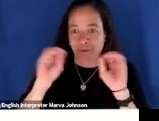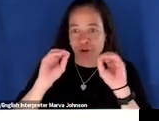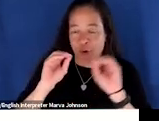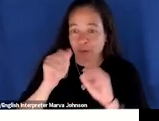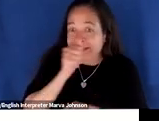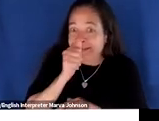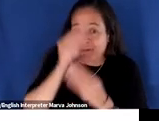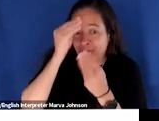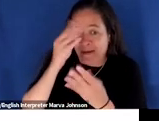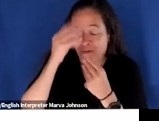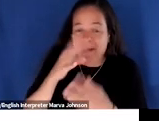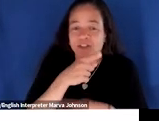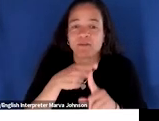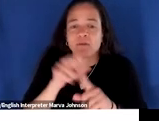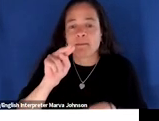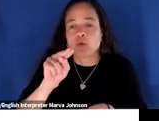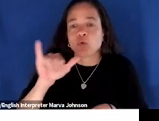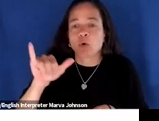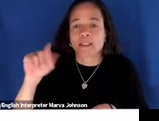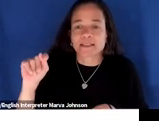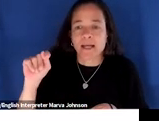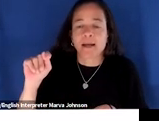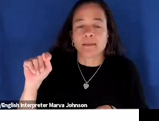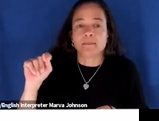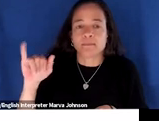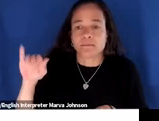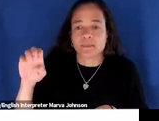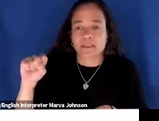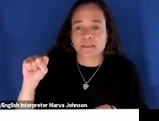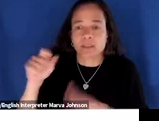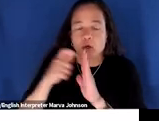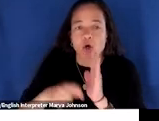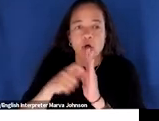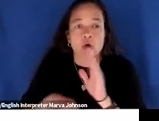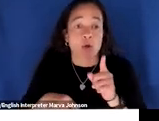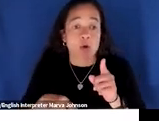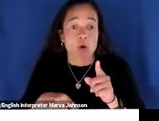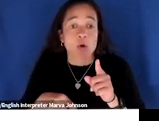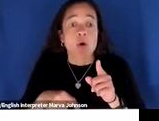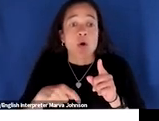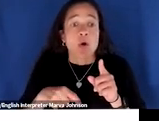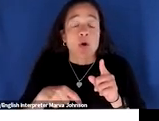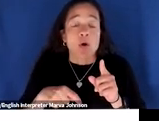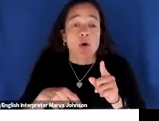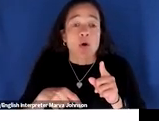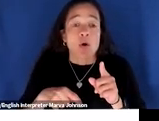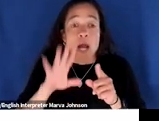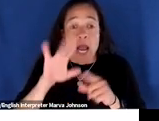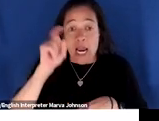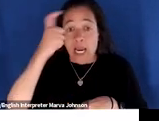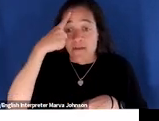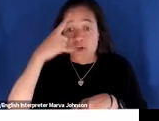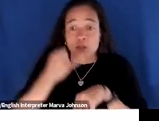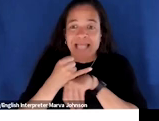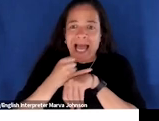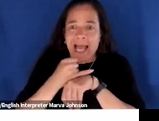a new york times article what you see on the screen is a rendering an architectural rendering of what governor's island is going to look